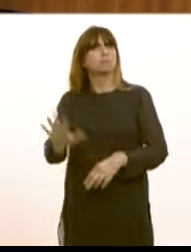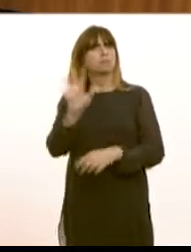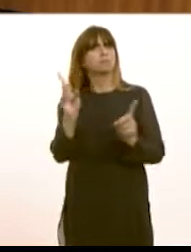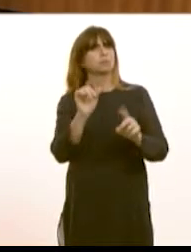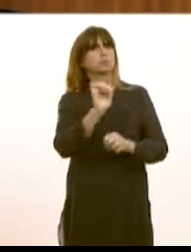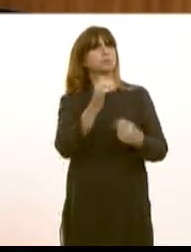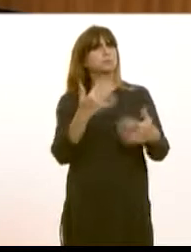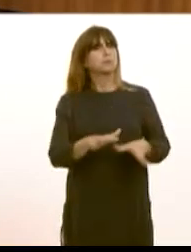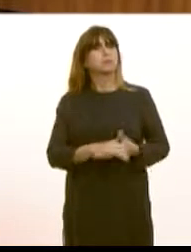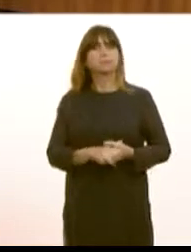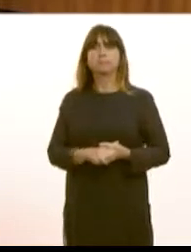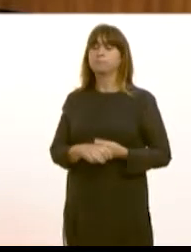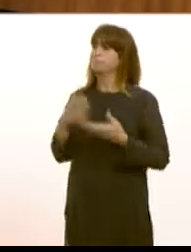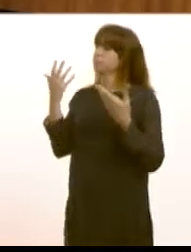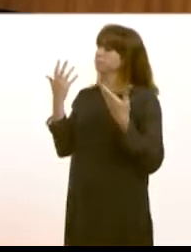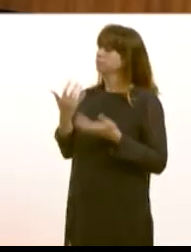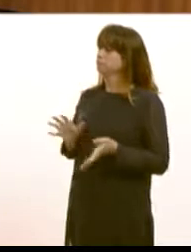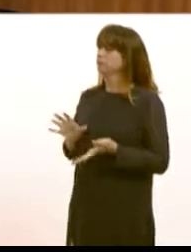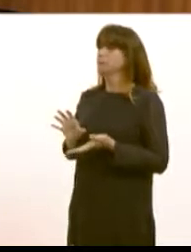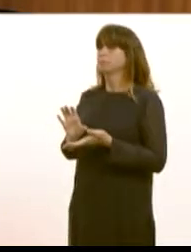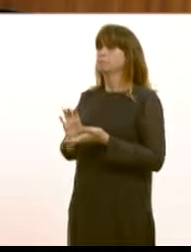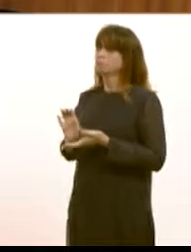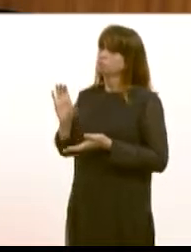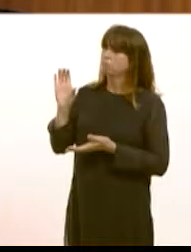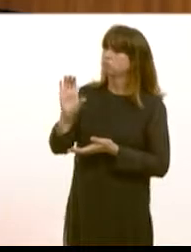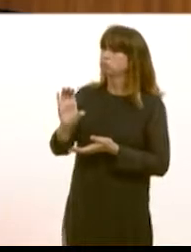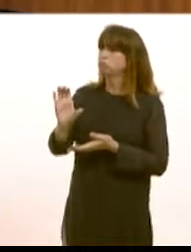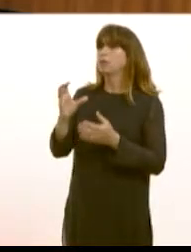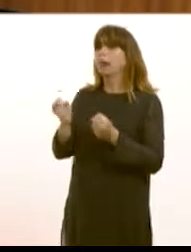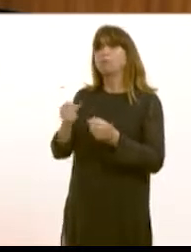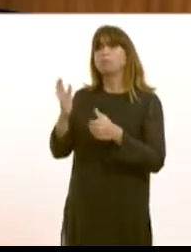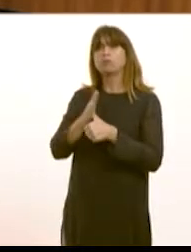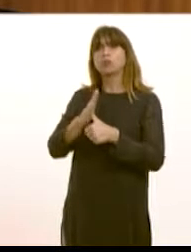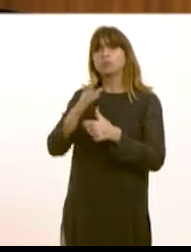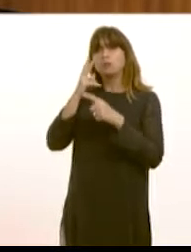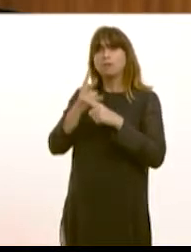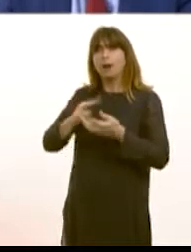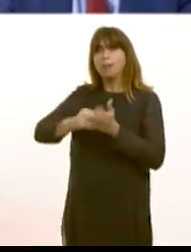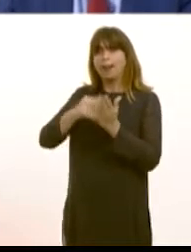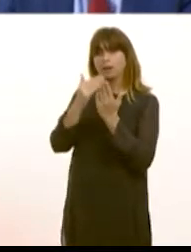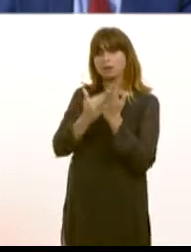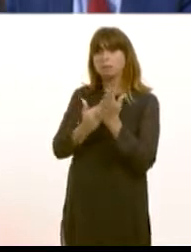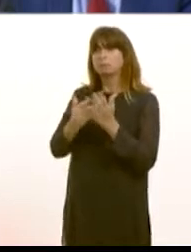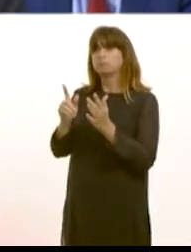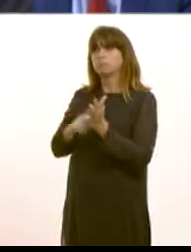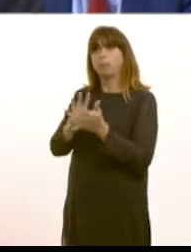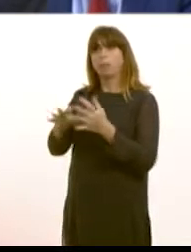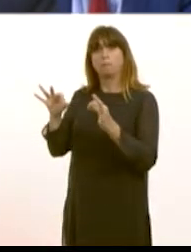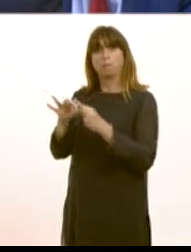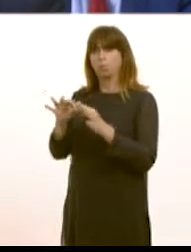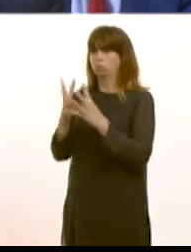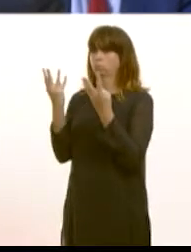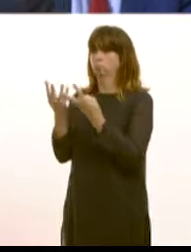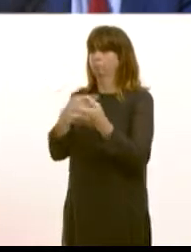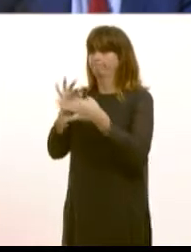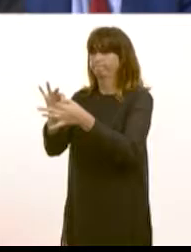We have increased investment on our modernising services through our primary care plan. We are working closely with health boards as well, who are responsible, of